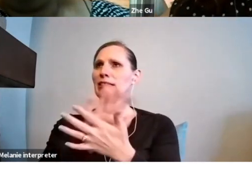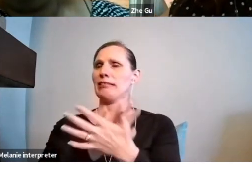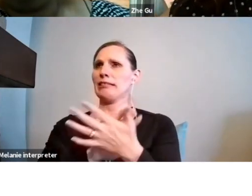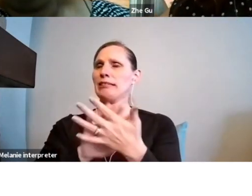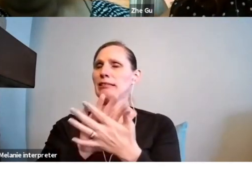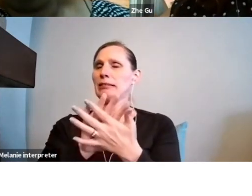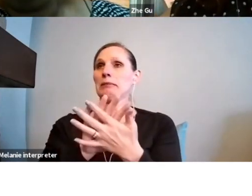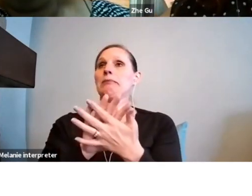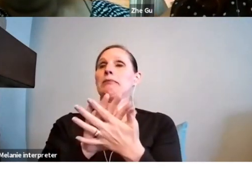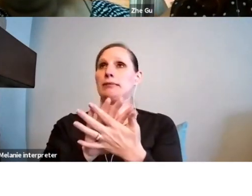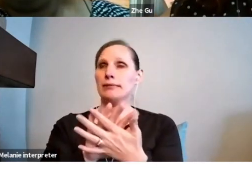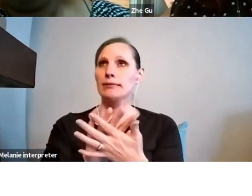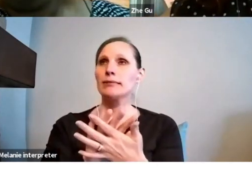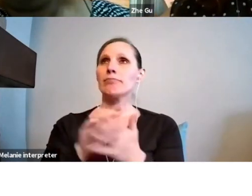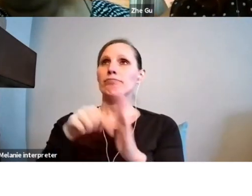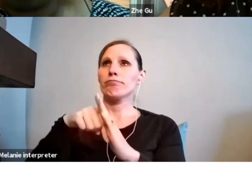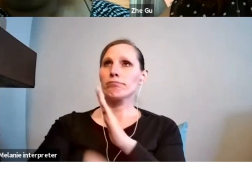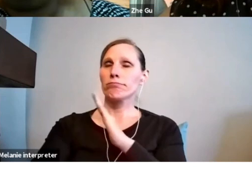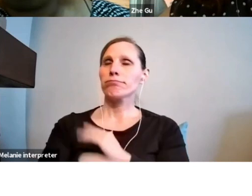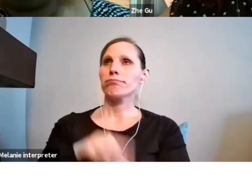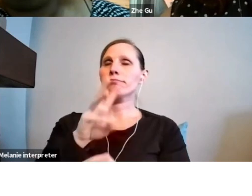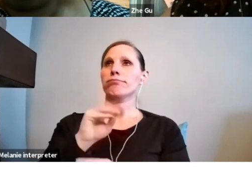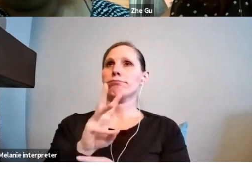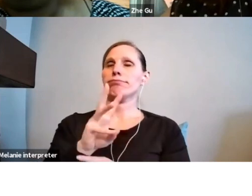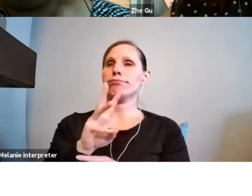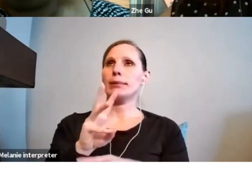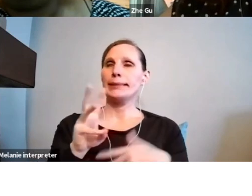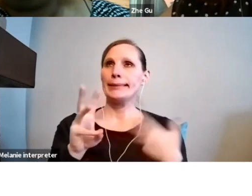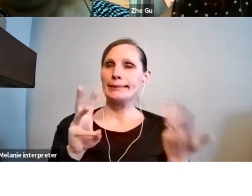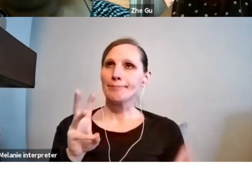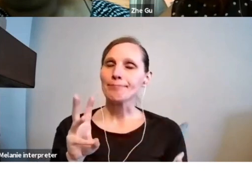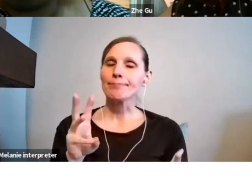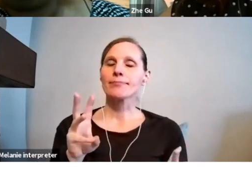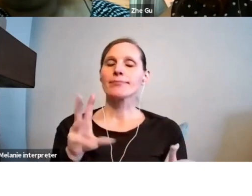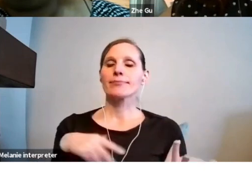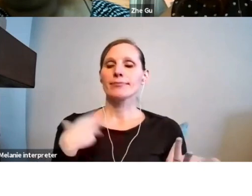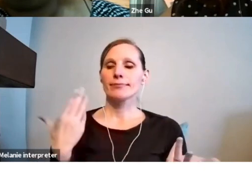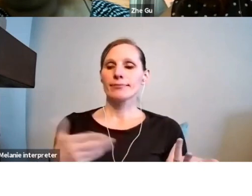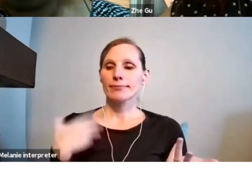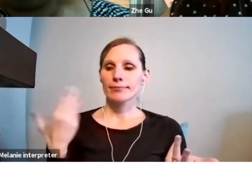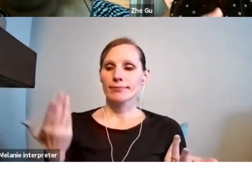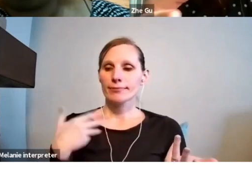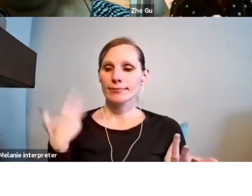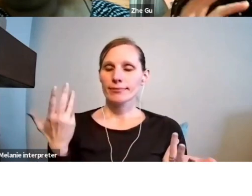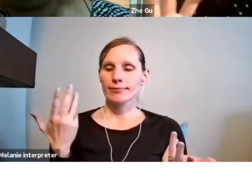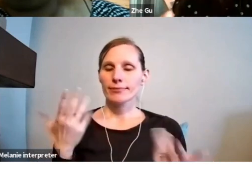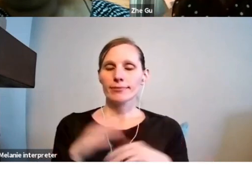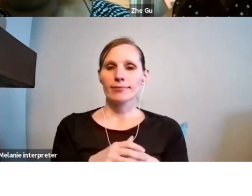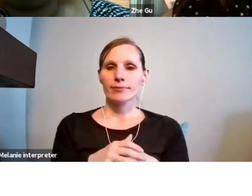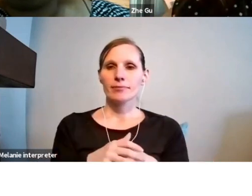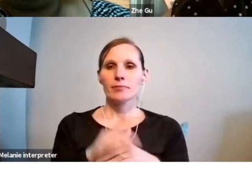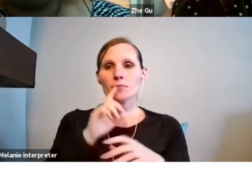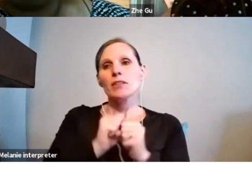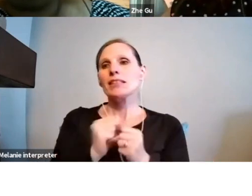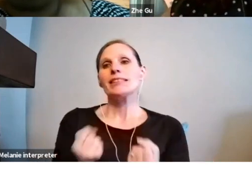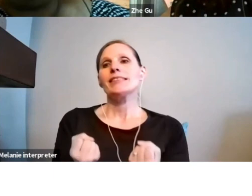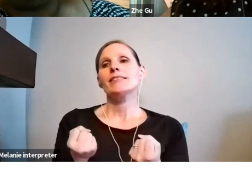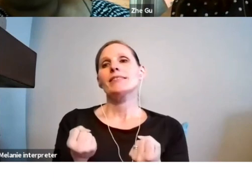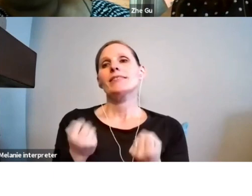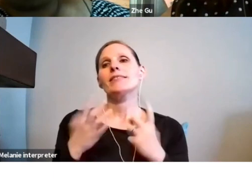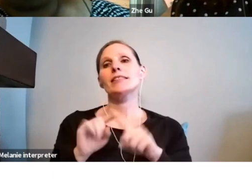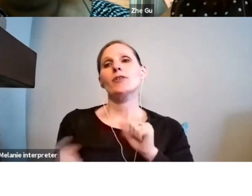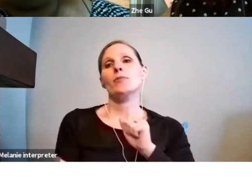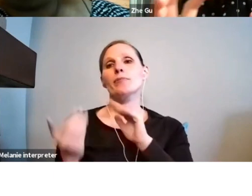it. Um, and I would say, um, there's a couple of different ways to approach it.